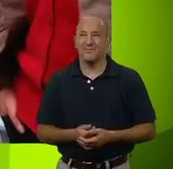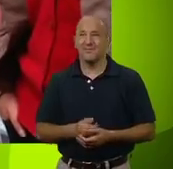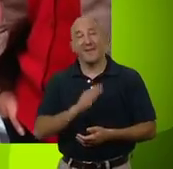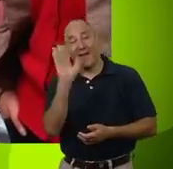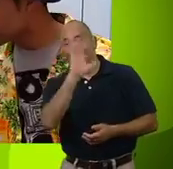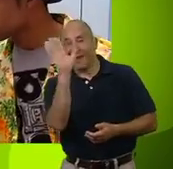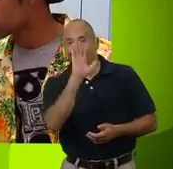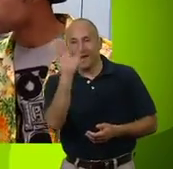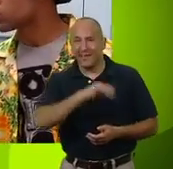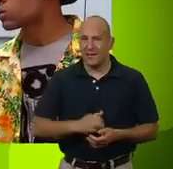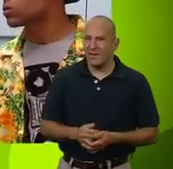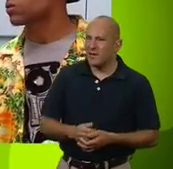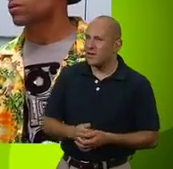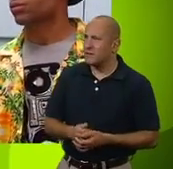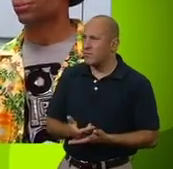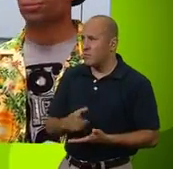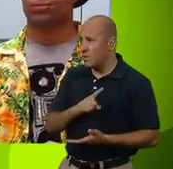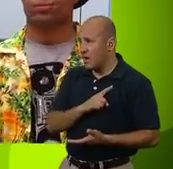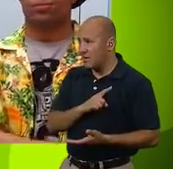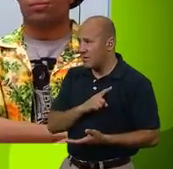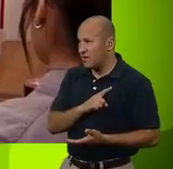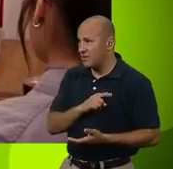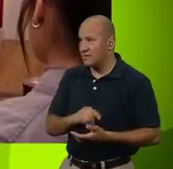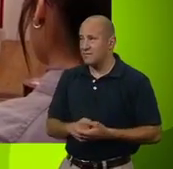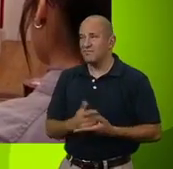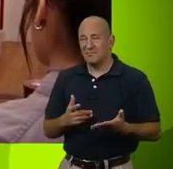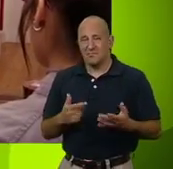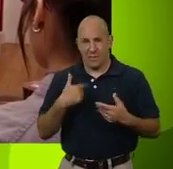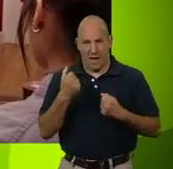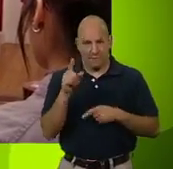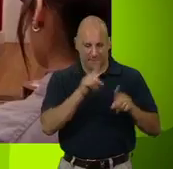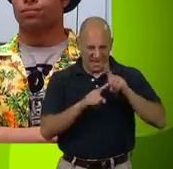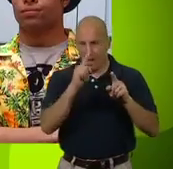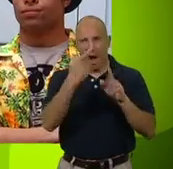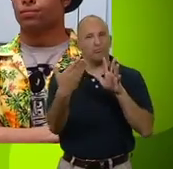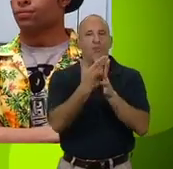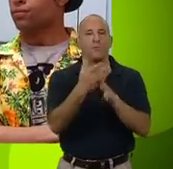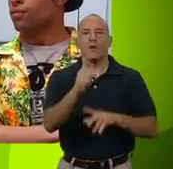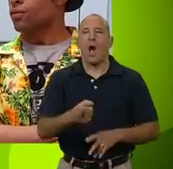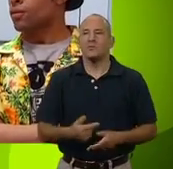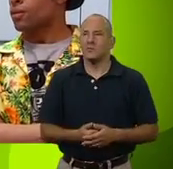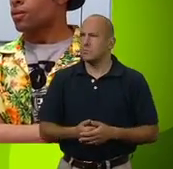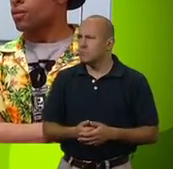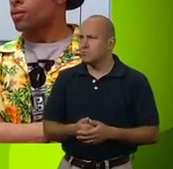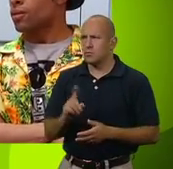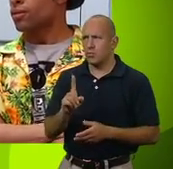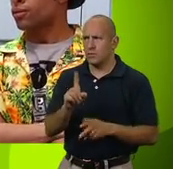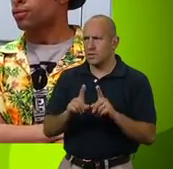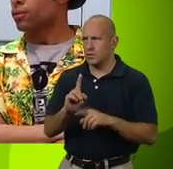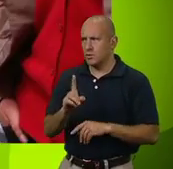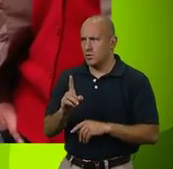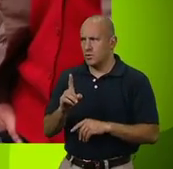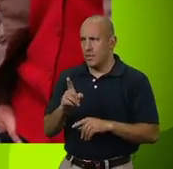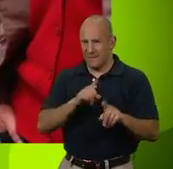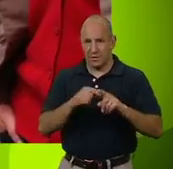Hello there. Why would you do that, Max? So you can't interrupt the meeting. What meeting? A meeting of